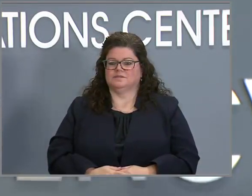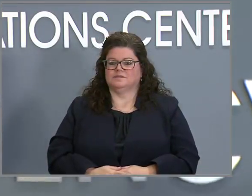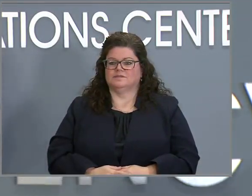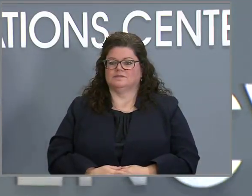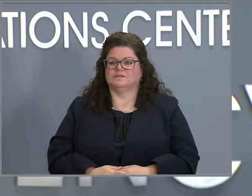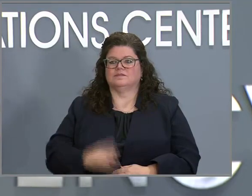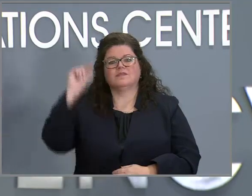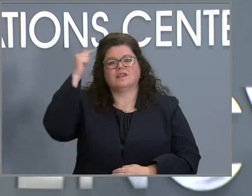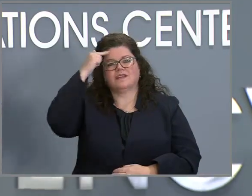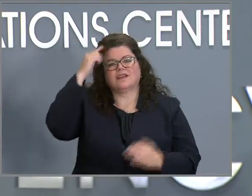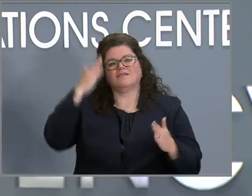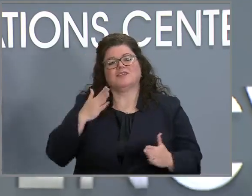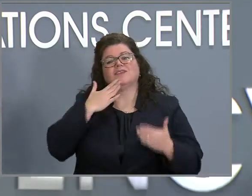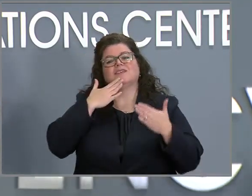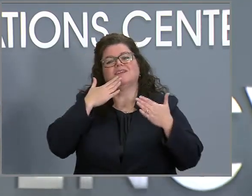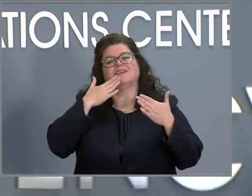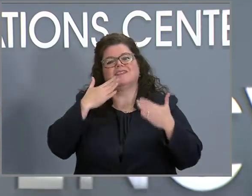Thank you, everybody for joining us today.